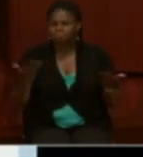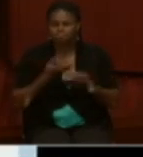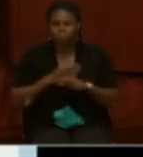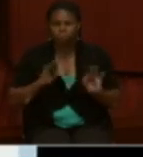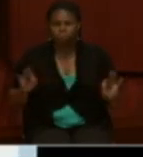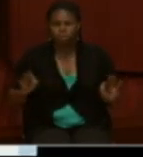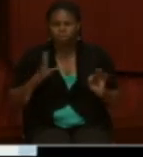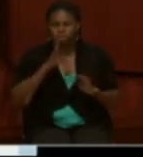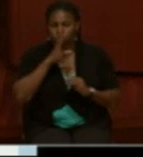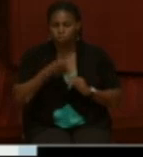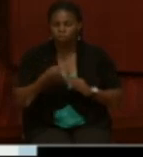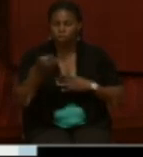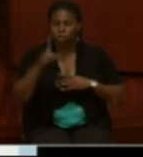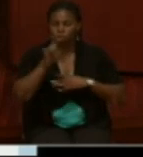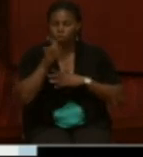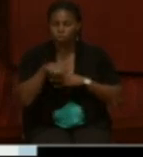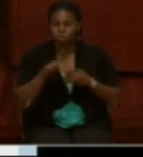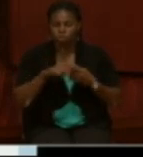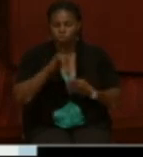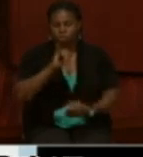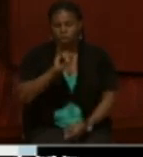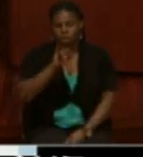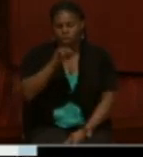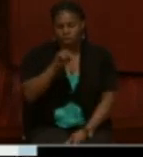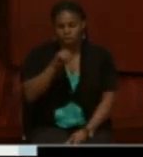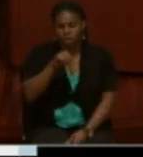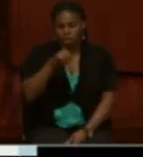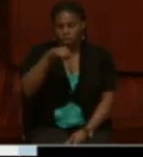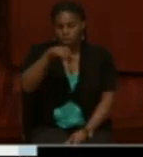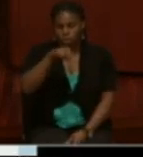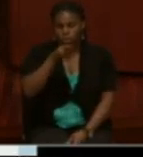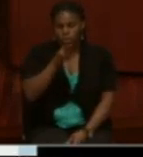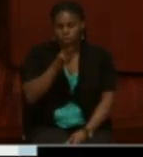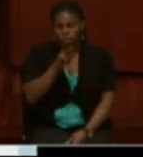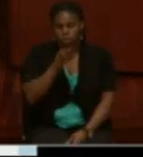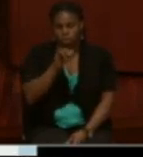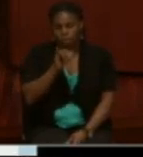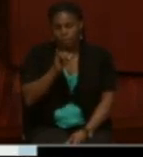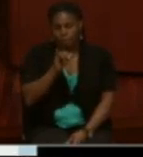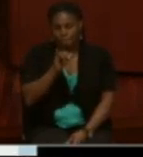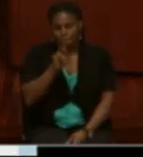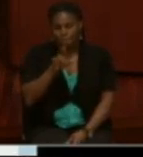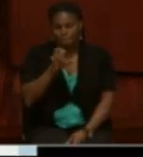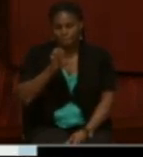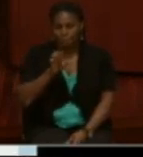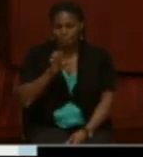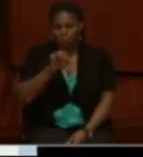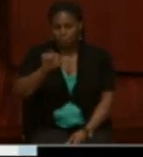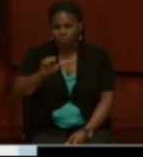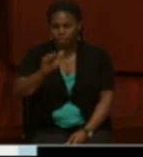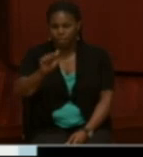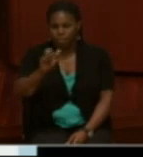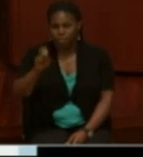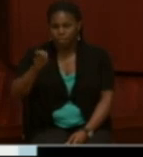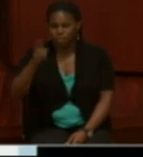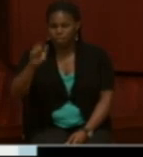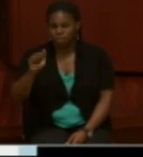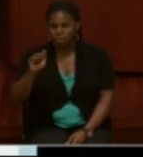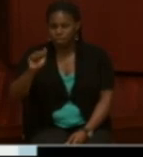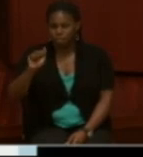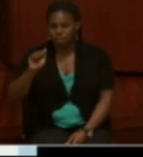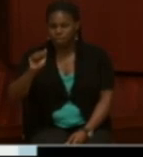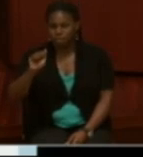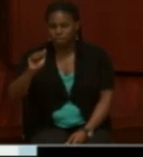to direct your questions to inquire, that's I-N-Q-U-I-R-E at NARA,